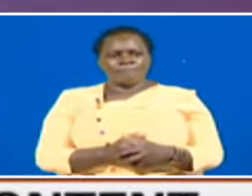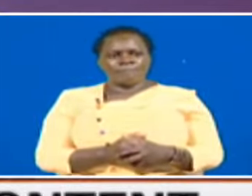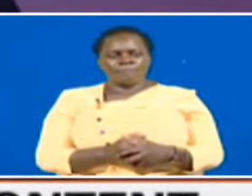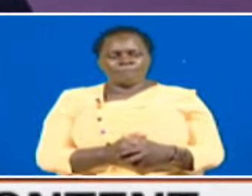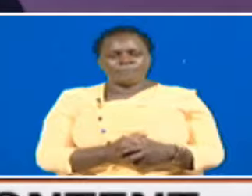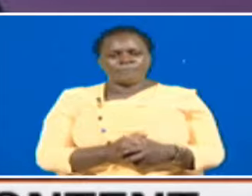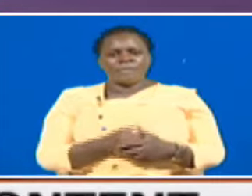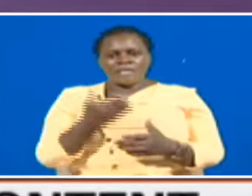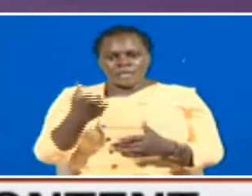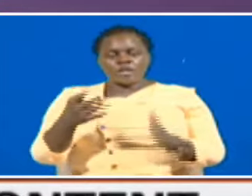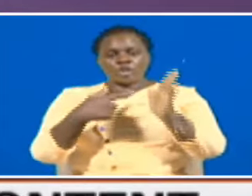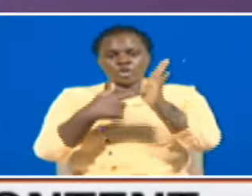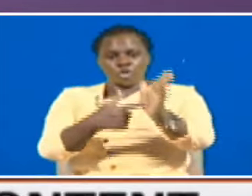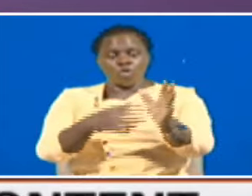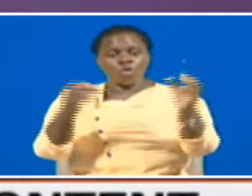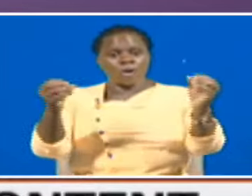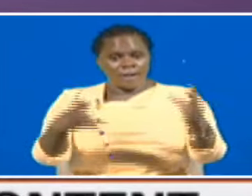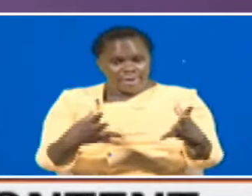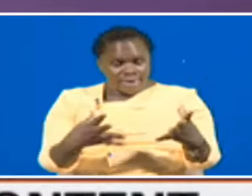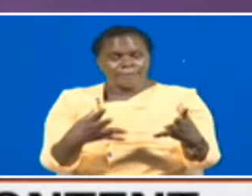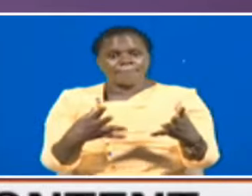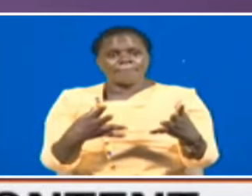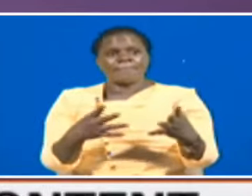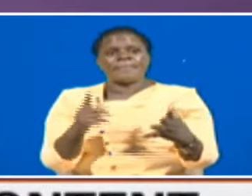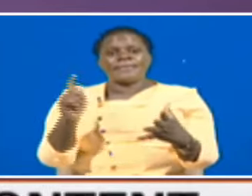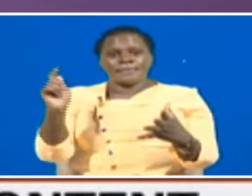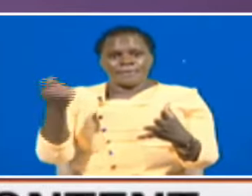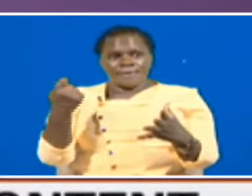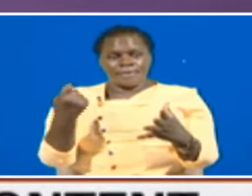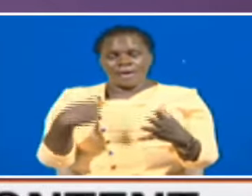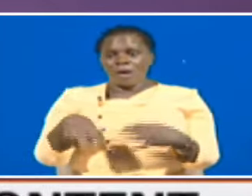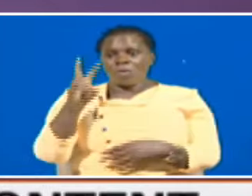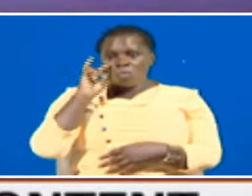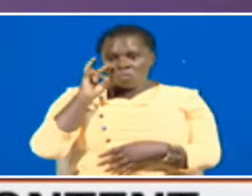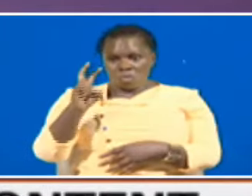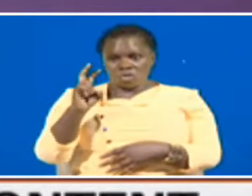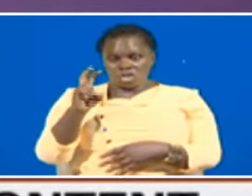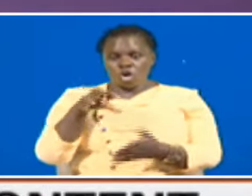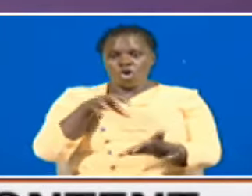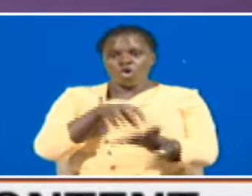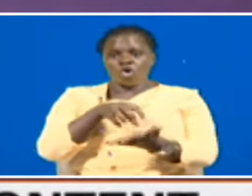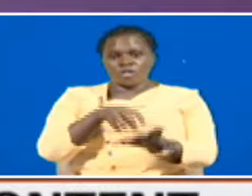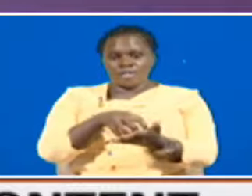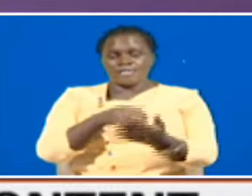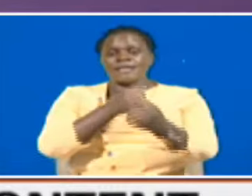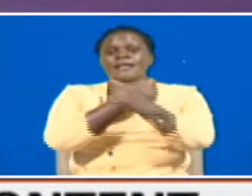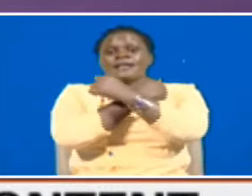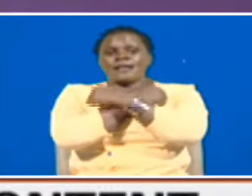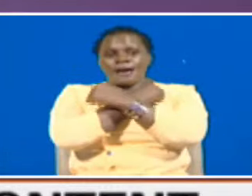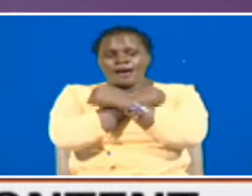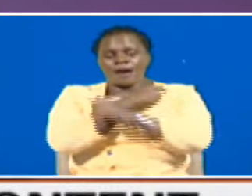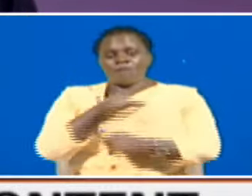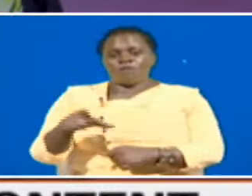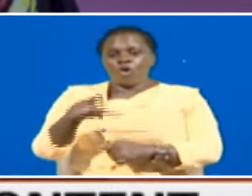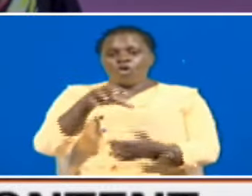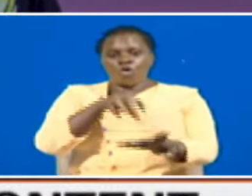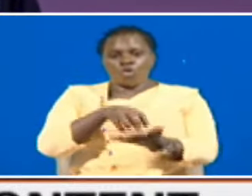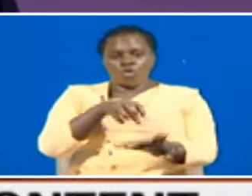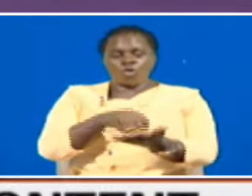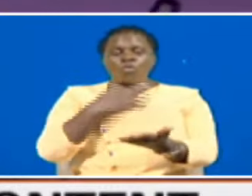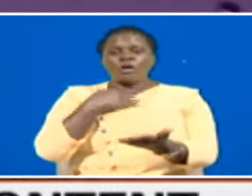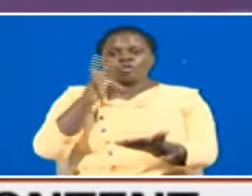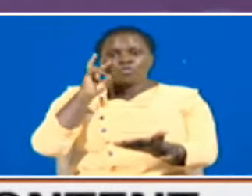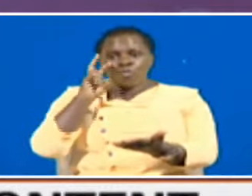that's a testament that Kenyans are watching content they love it local content and they want to watch more